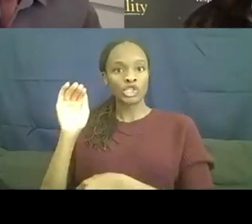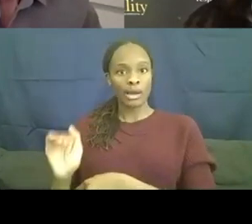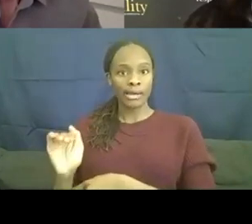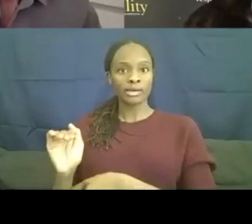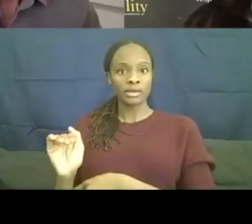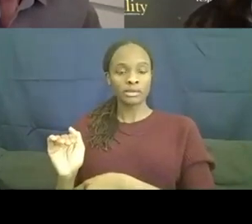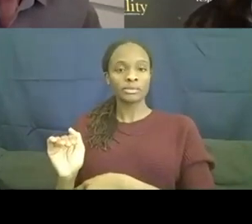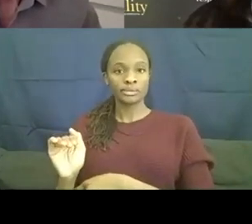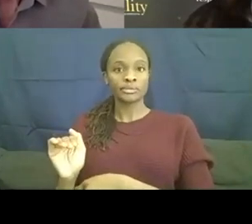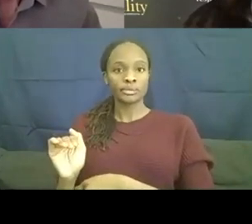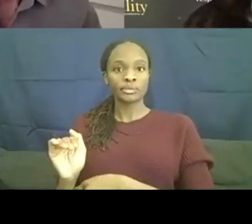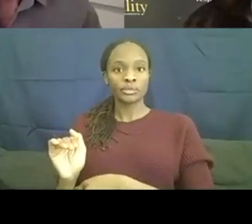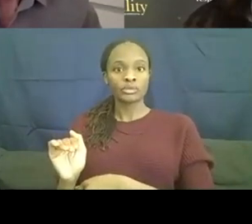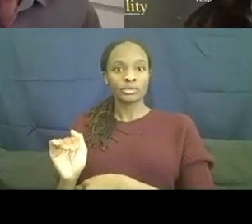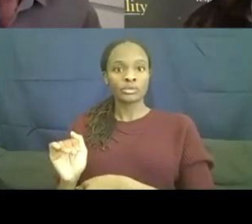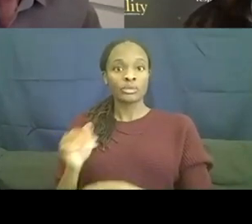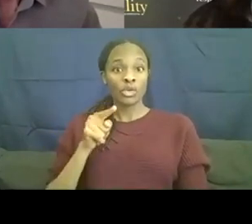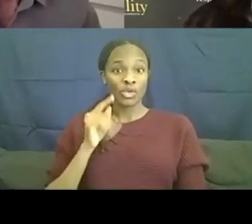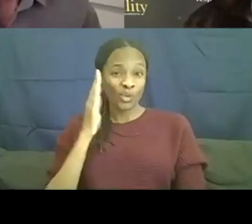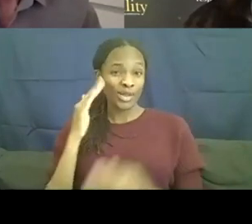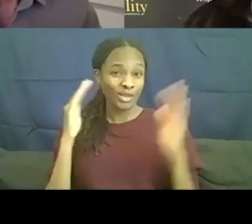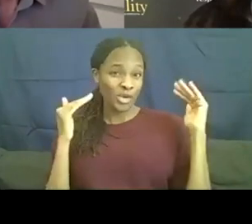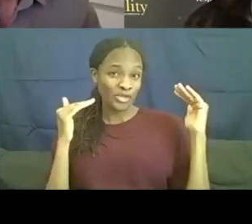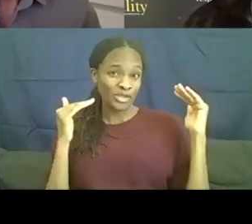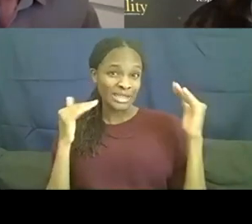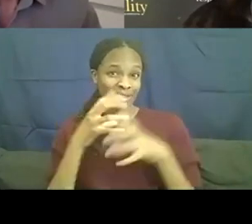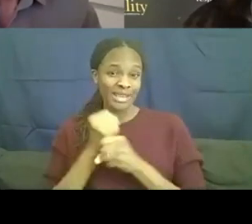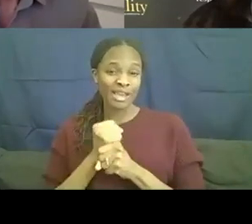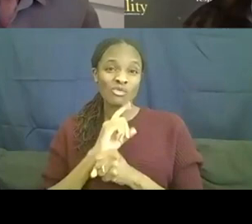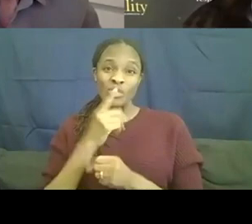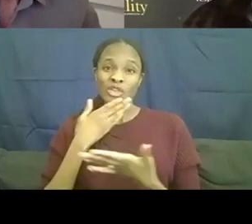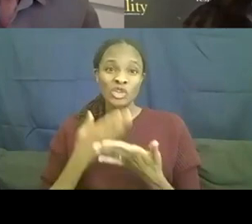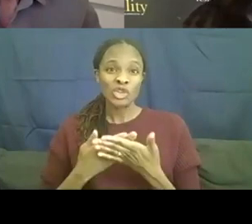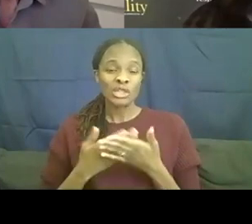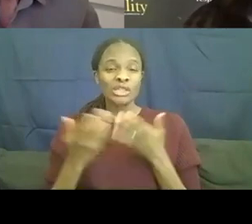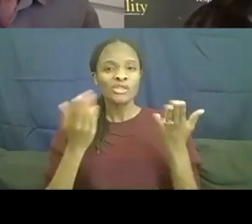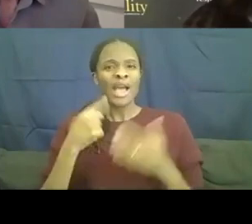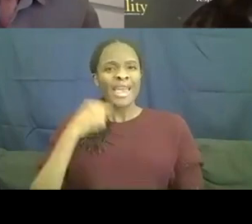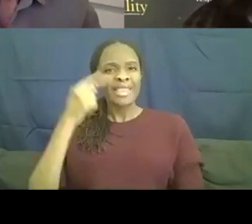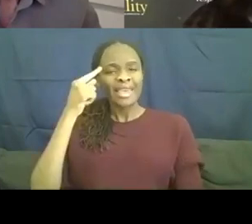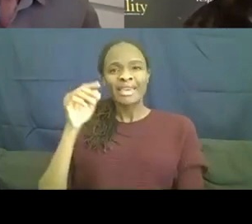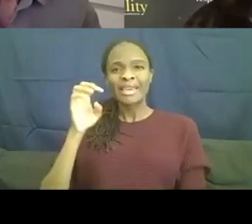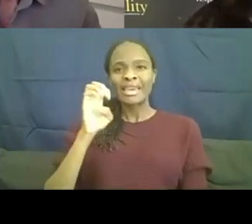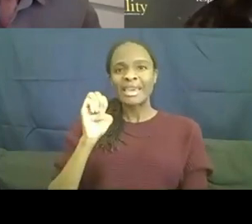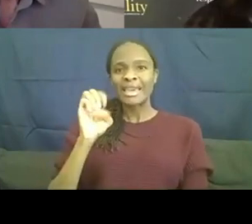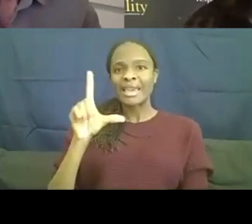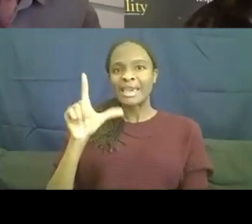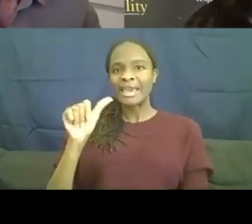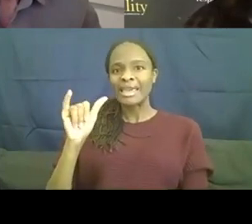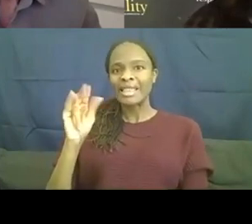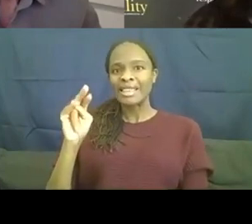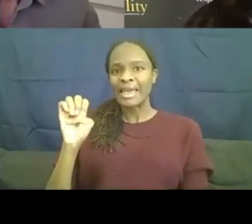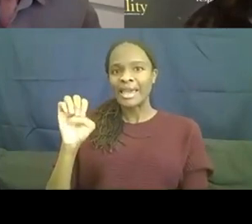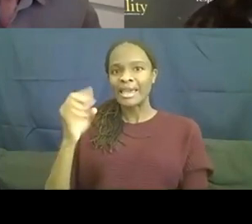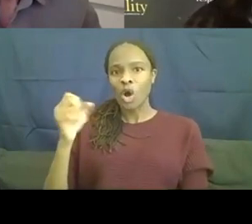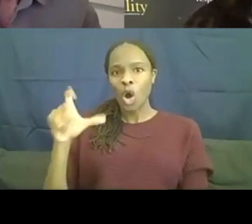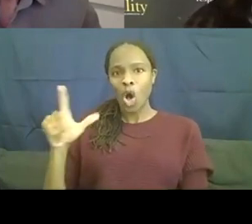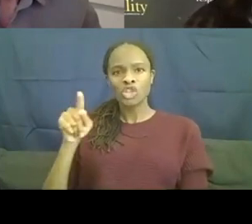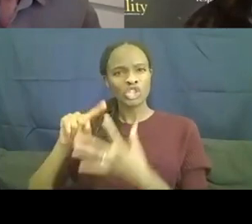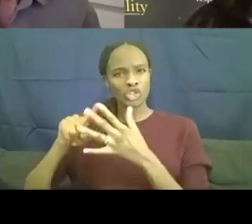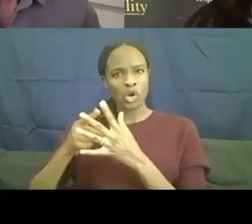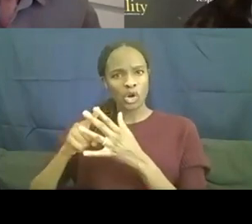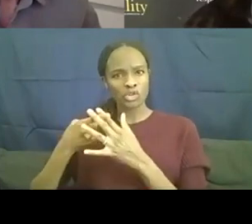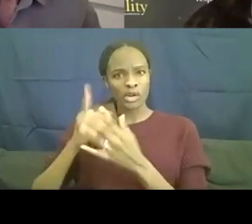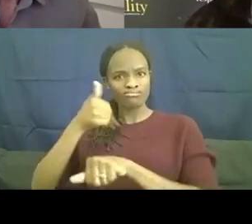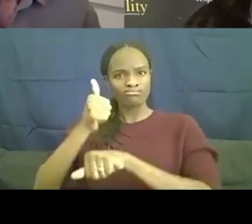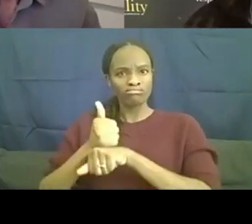you will hopefully get some great services. And I think Elaine Hall, who started the miracle project has been doing it in